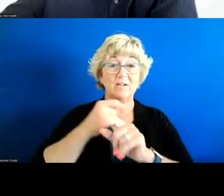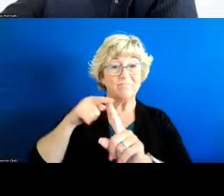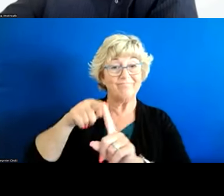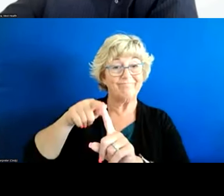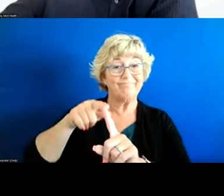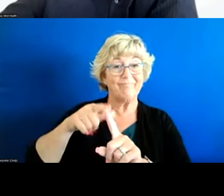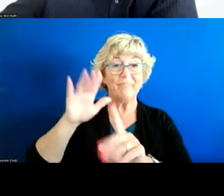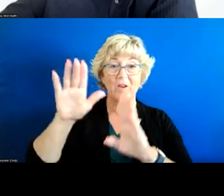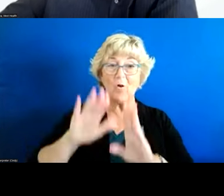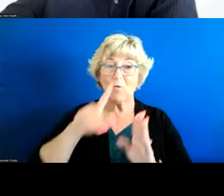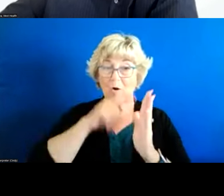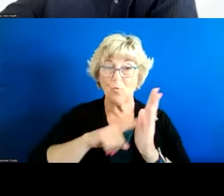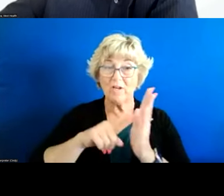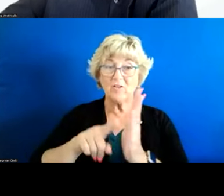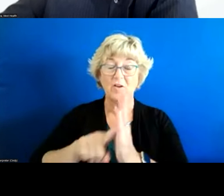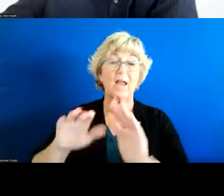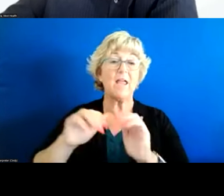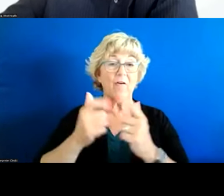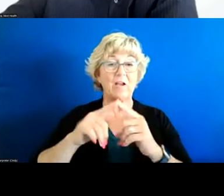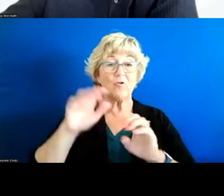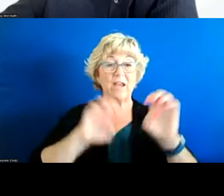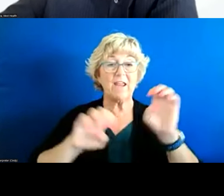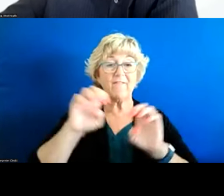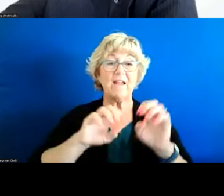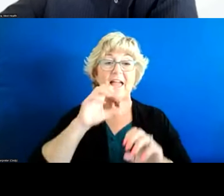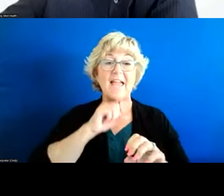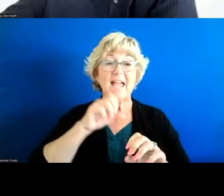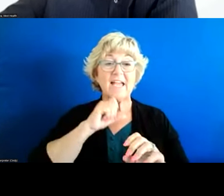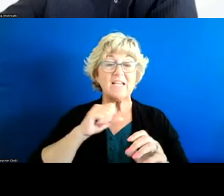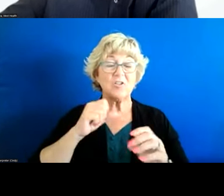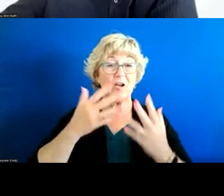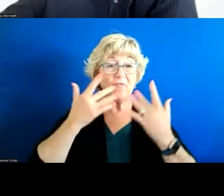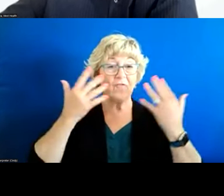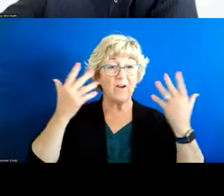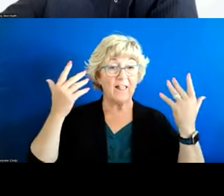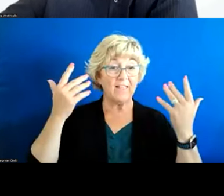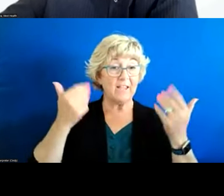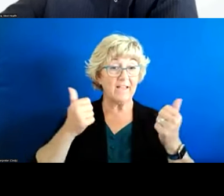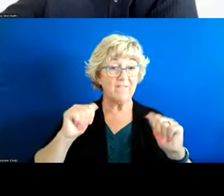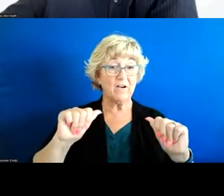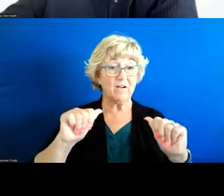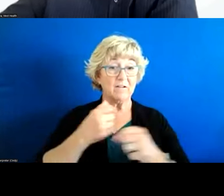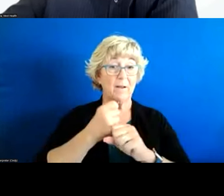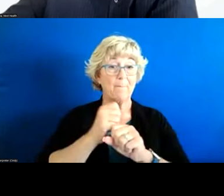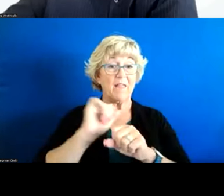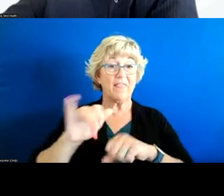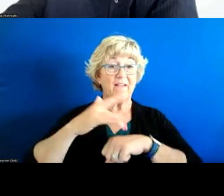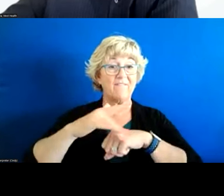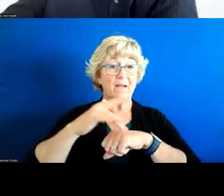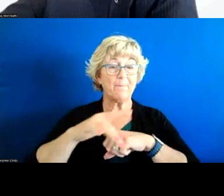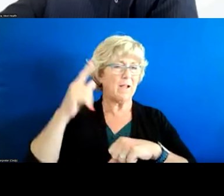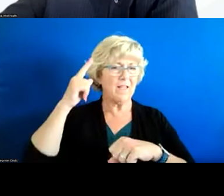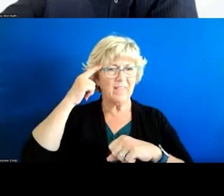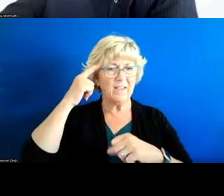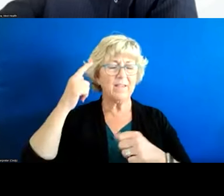good research going on in terms of how to evaluate age-friendly efforts and i can make those available so i think